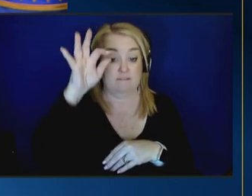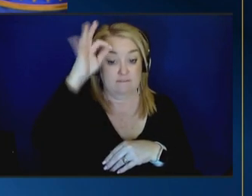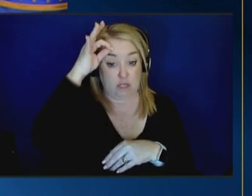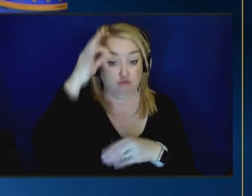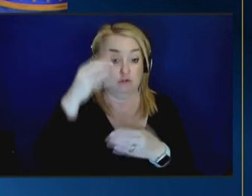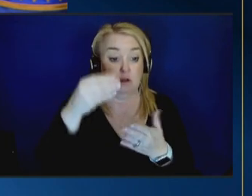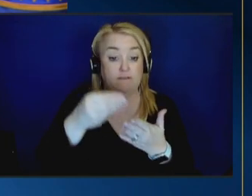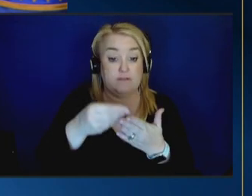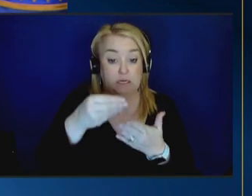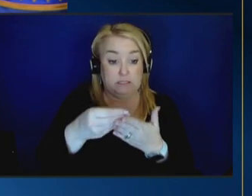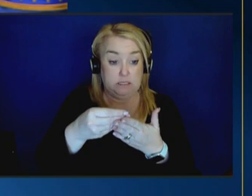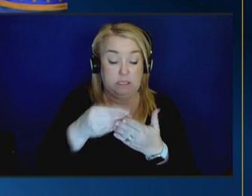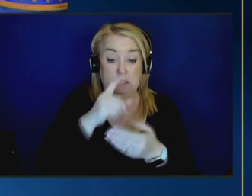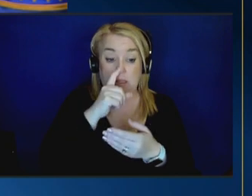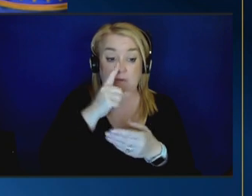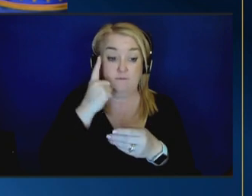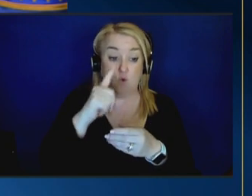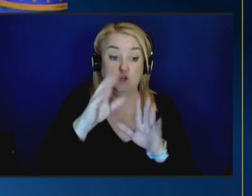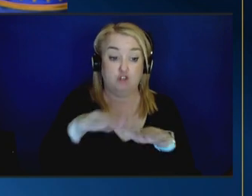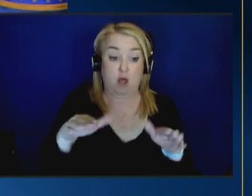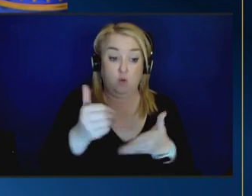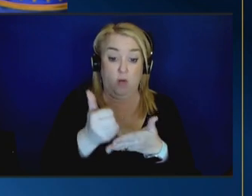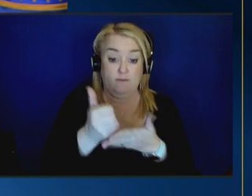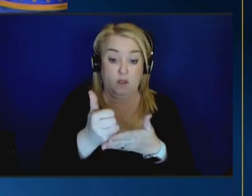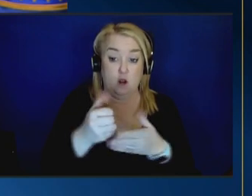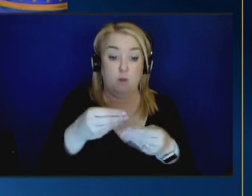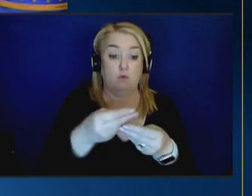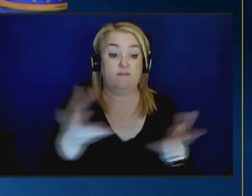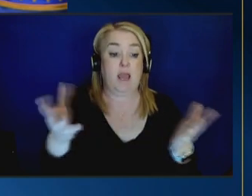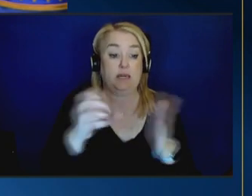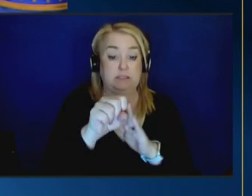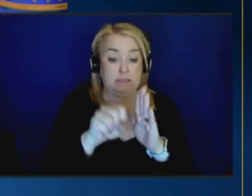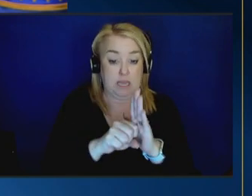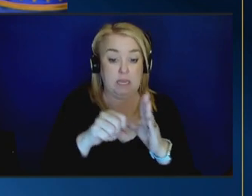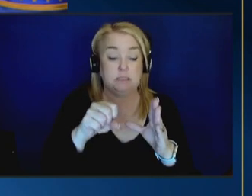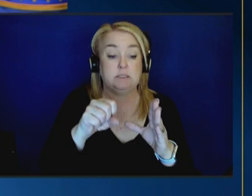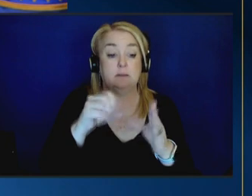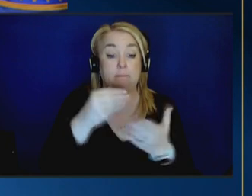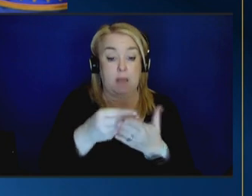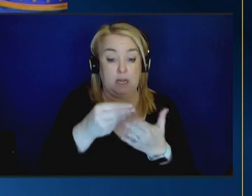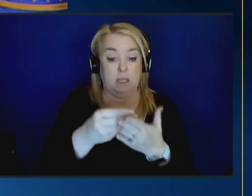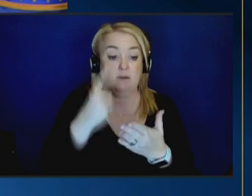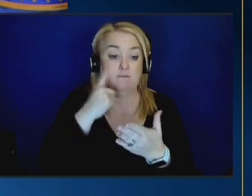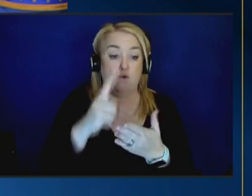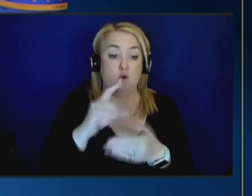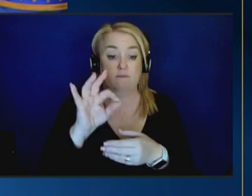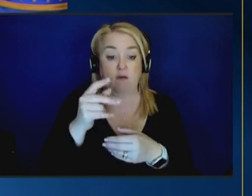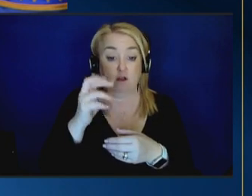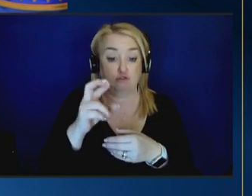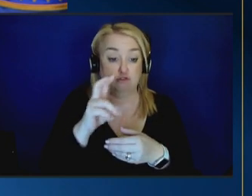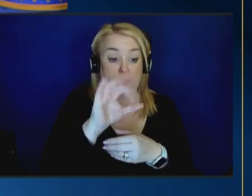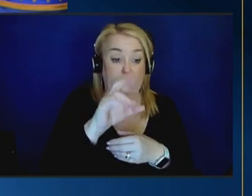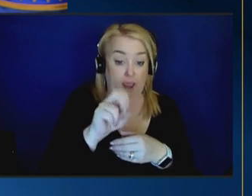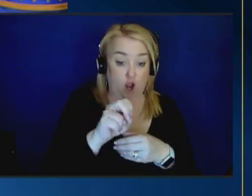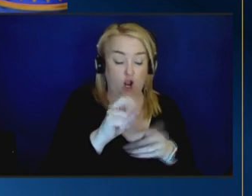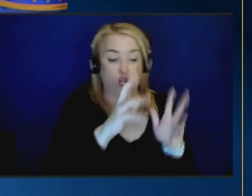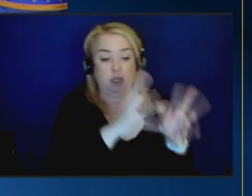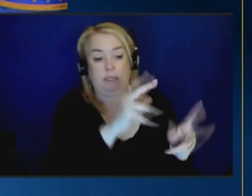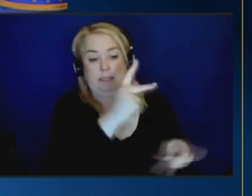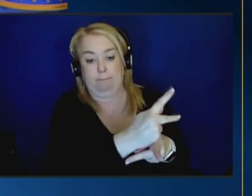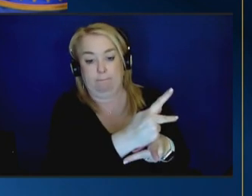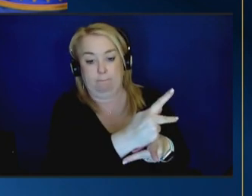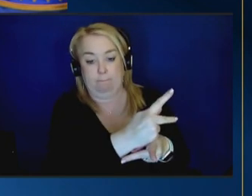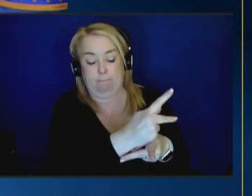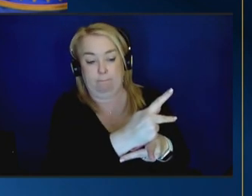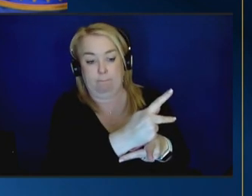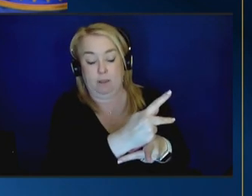welfare basically provided money to states to place children in foster care and to keep them there and now that same